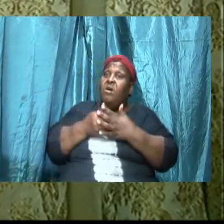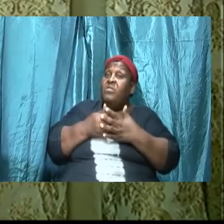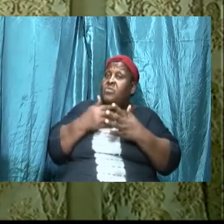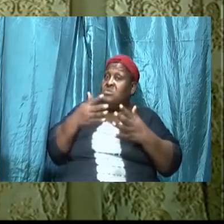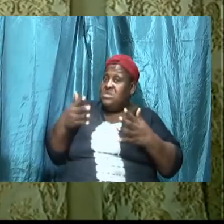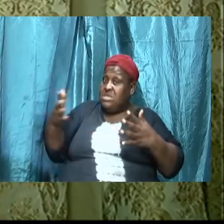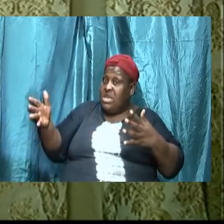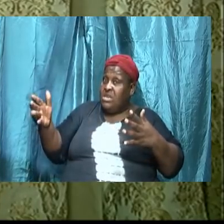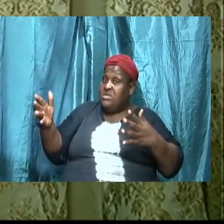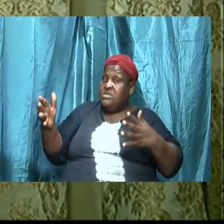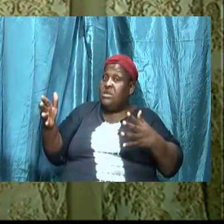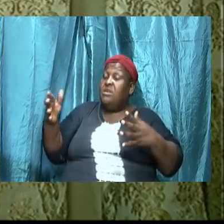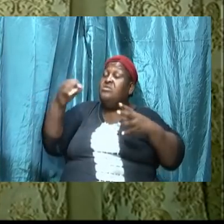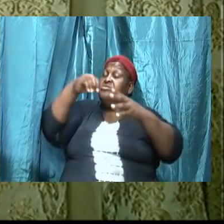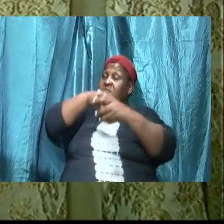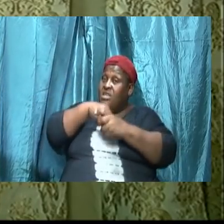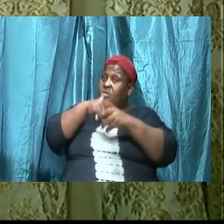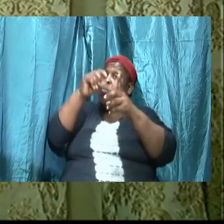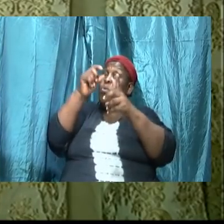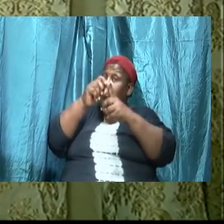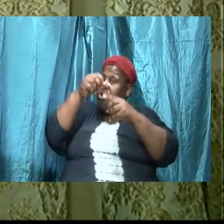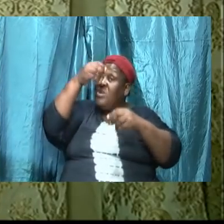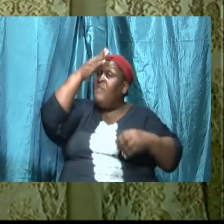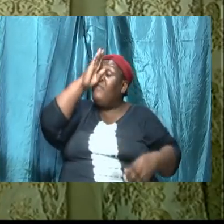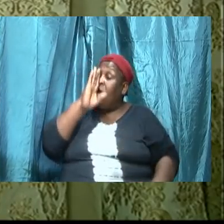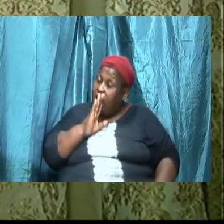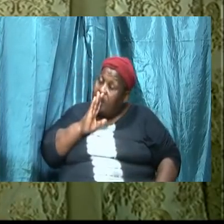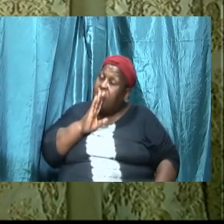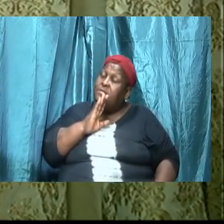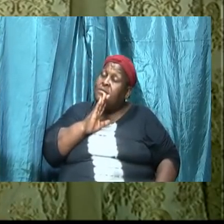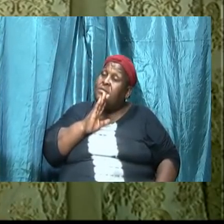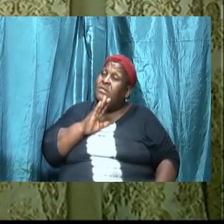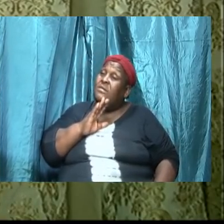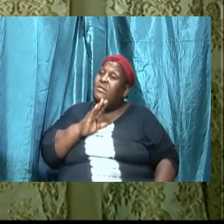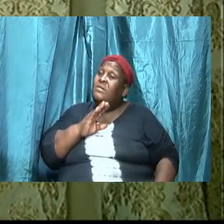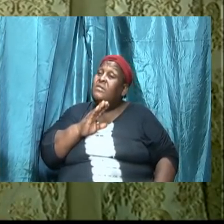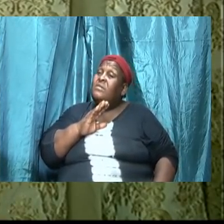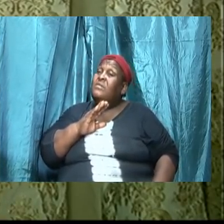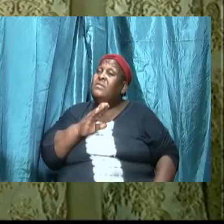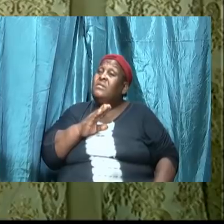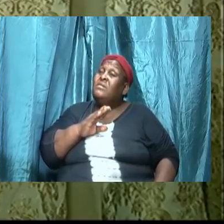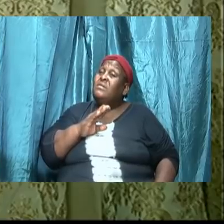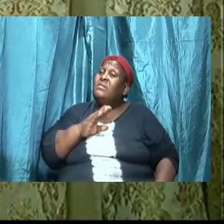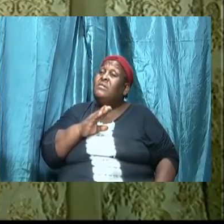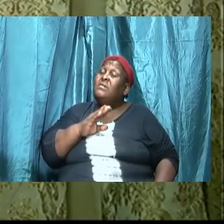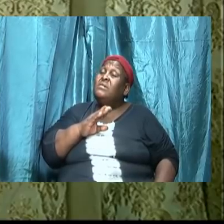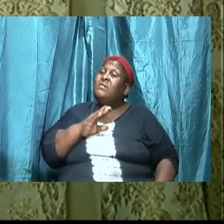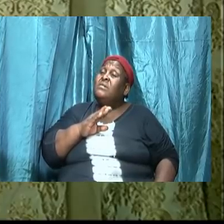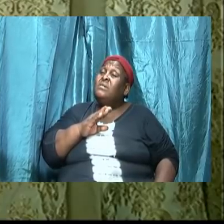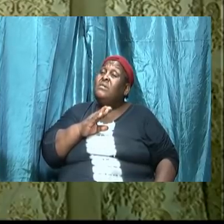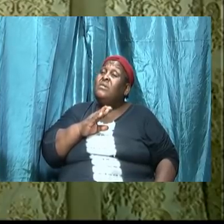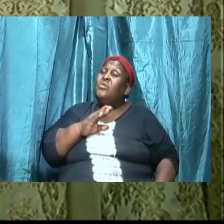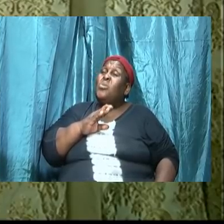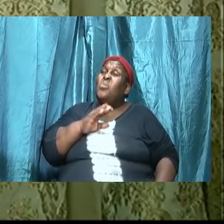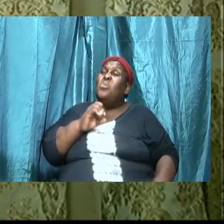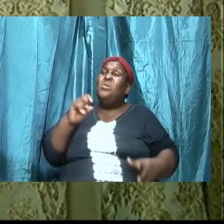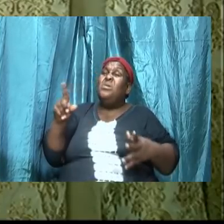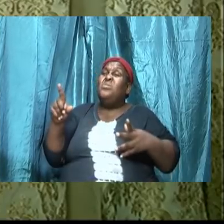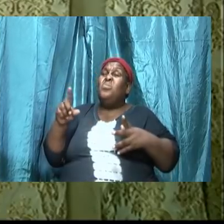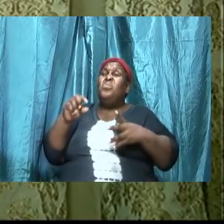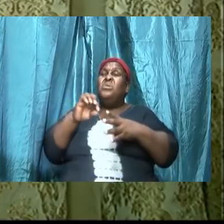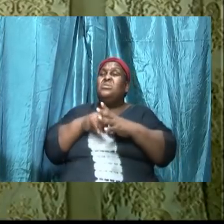certain things it's in the word but because we don't read the word we don't even know that these things are there what is reveling what is